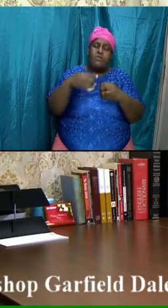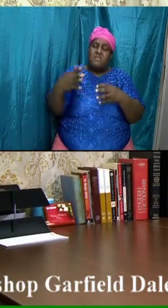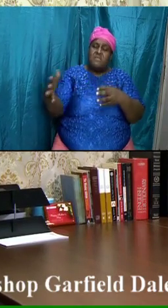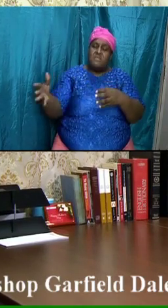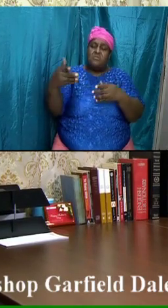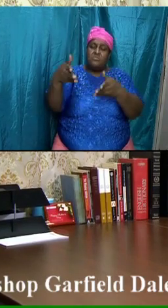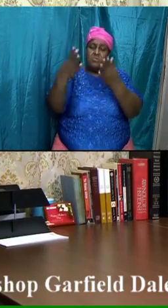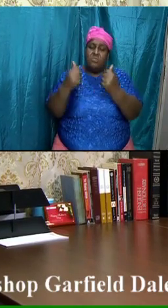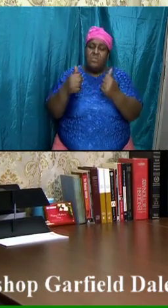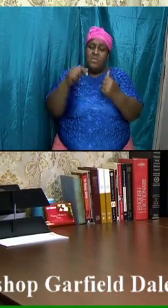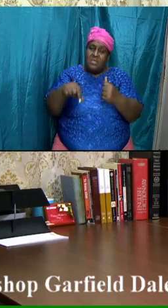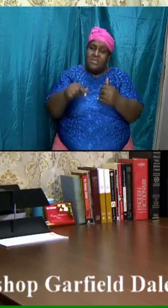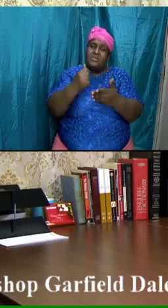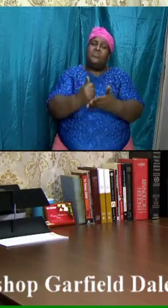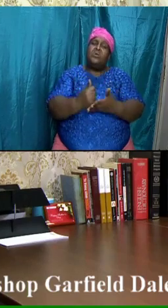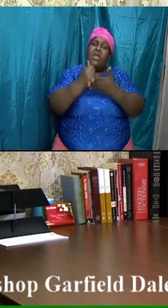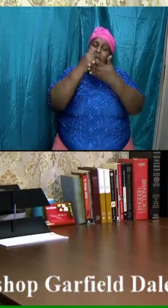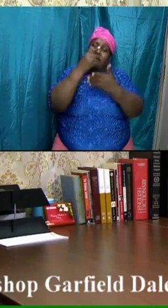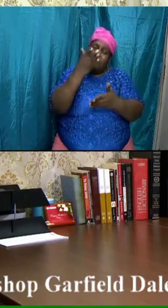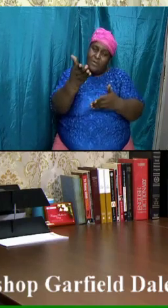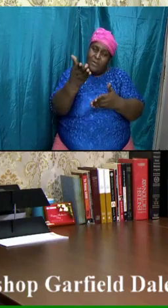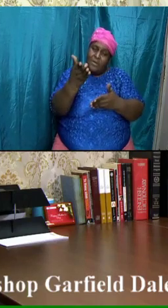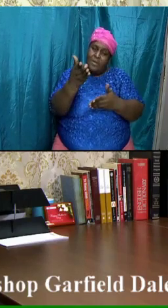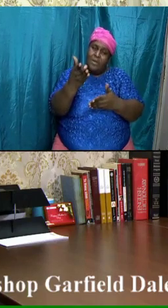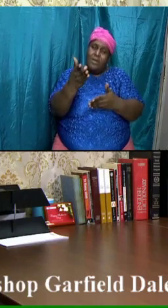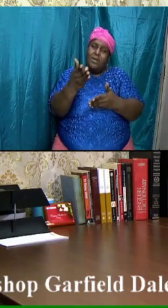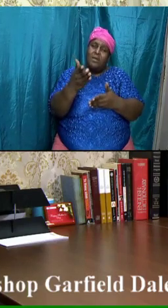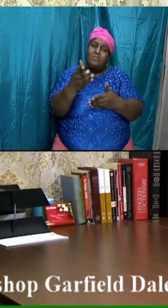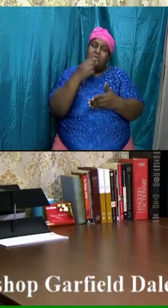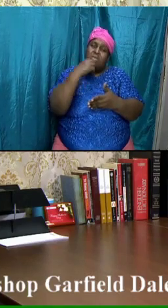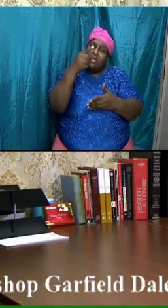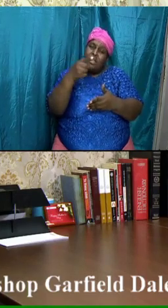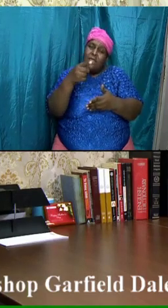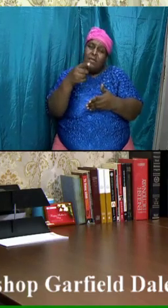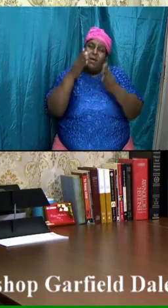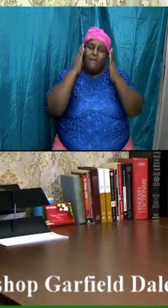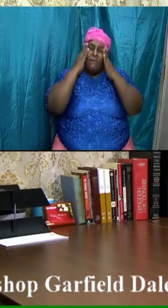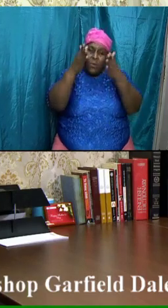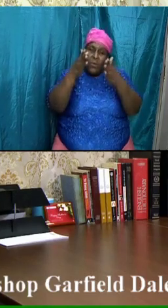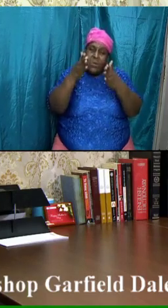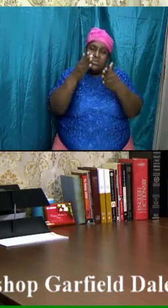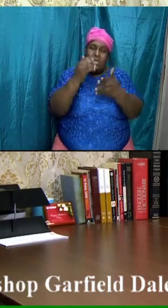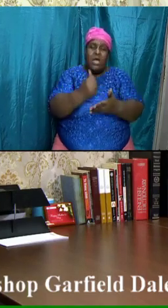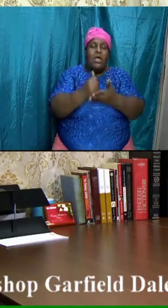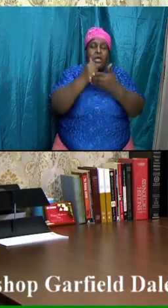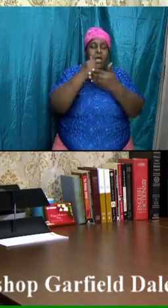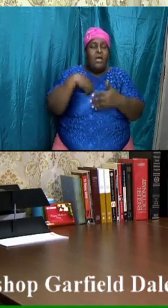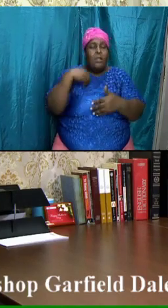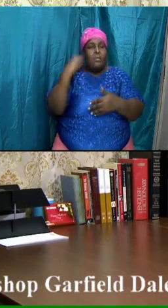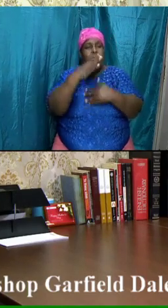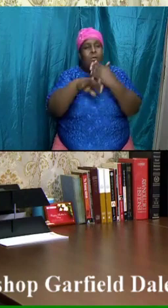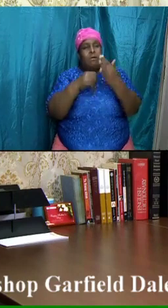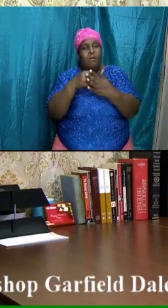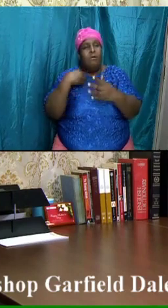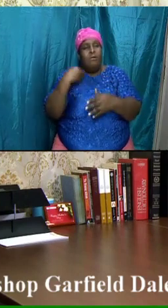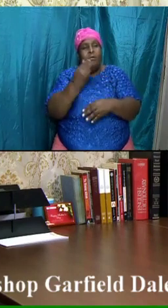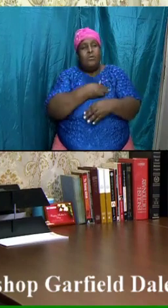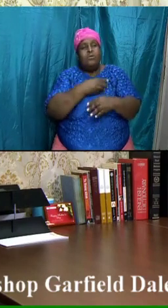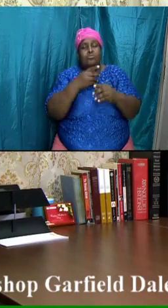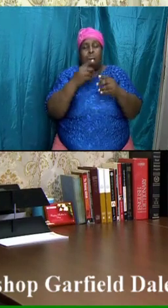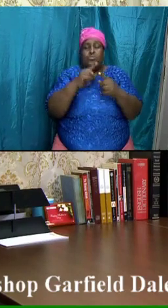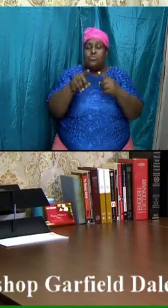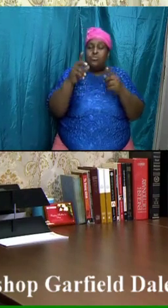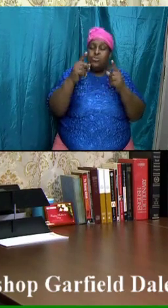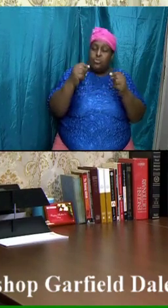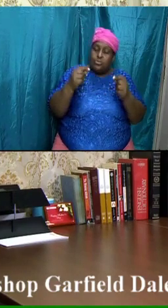this will help them to sharpen their lives this will help them and help all of us mighty God to do what